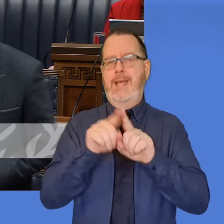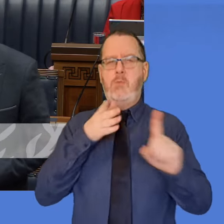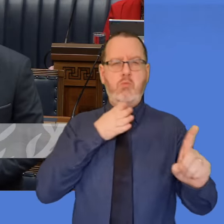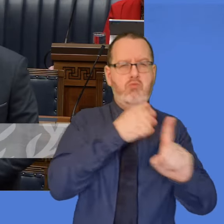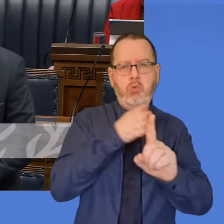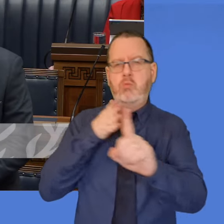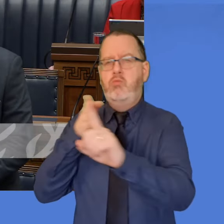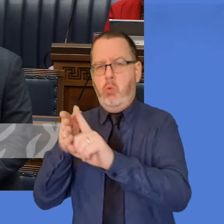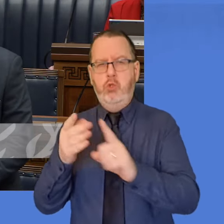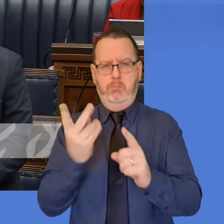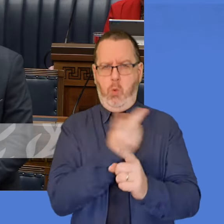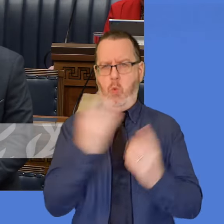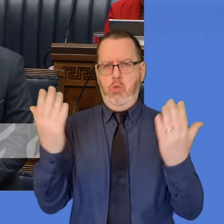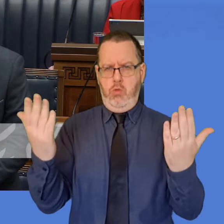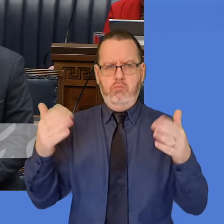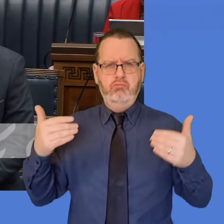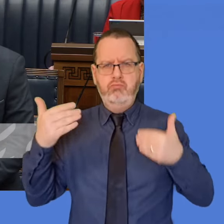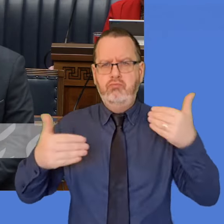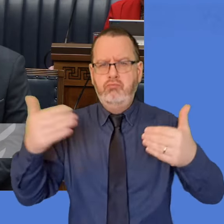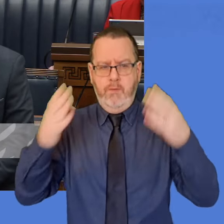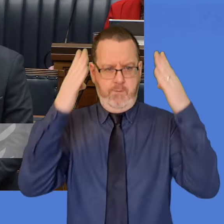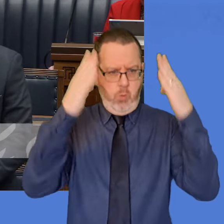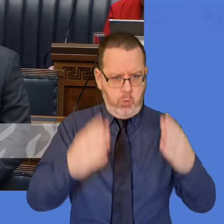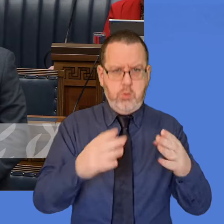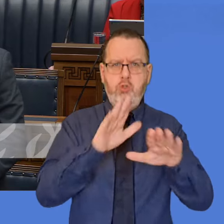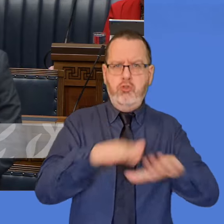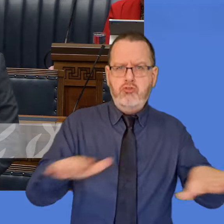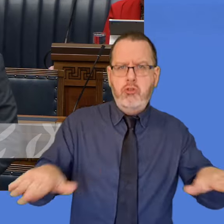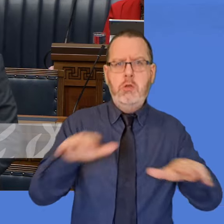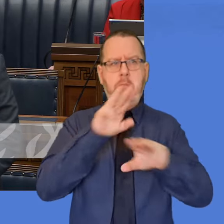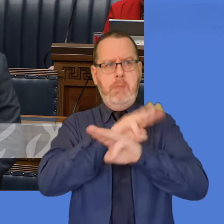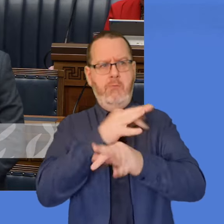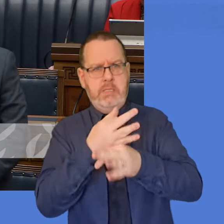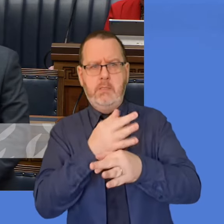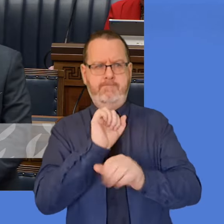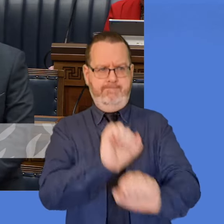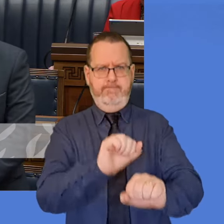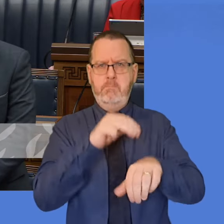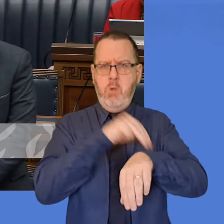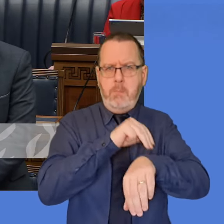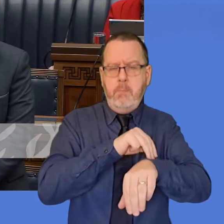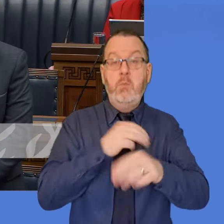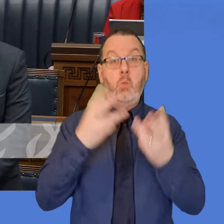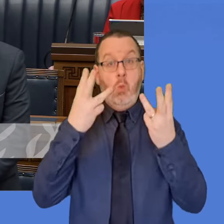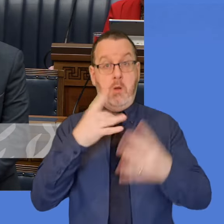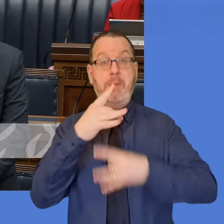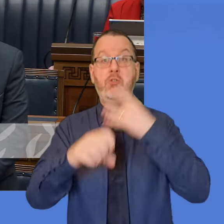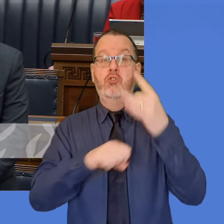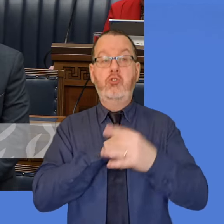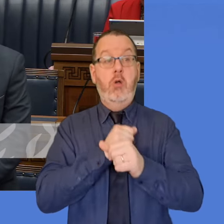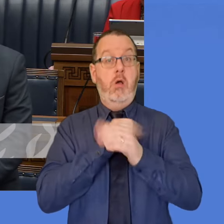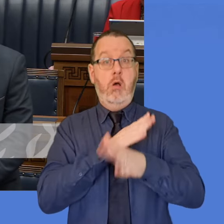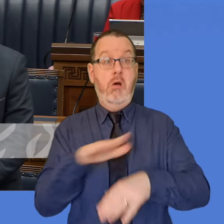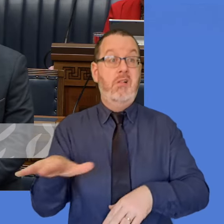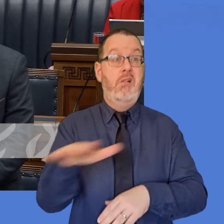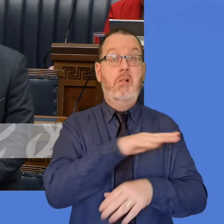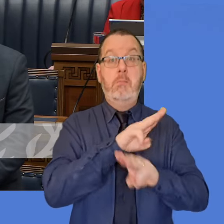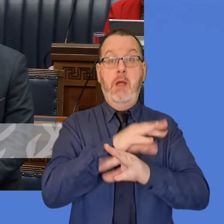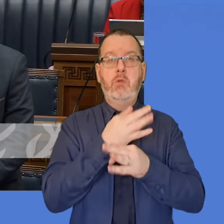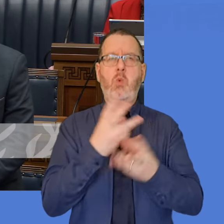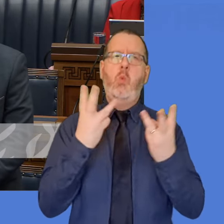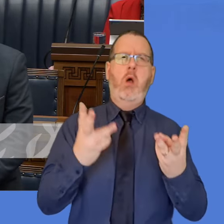addressing the issues faced by children and their parents with a view to ensuring all parents who want to work are unable to do so.